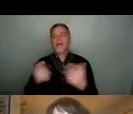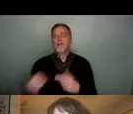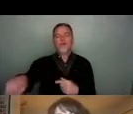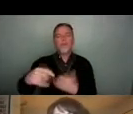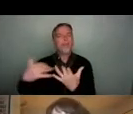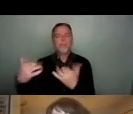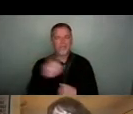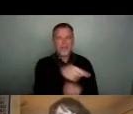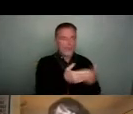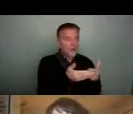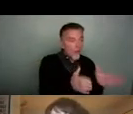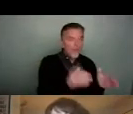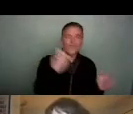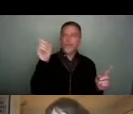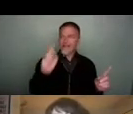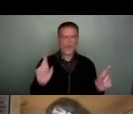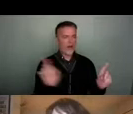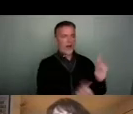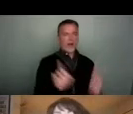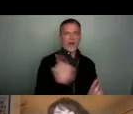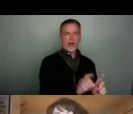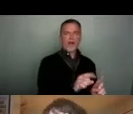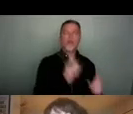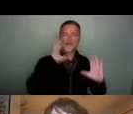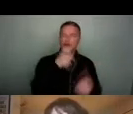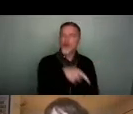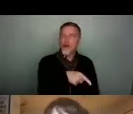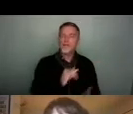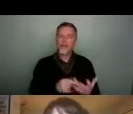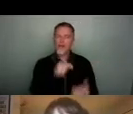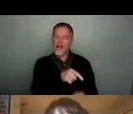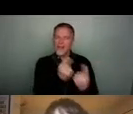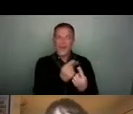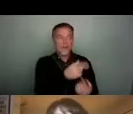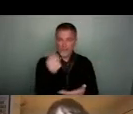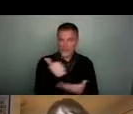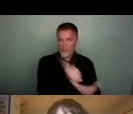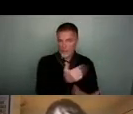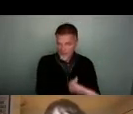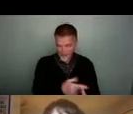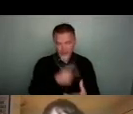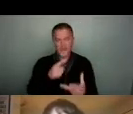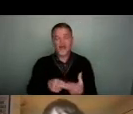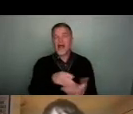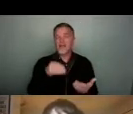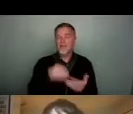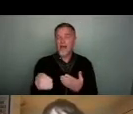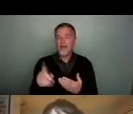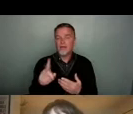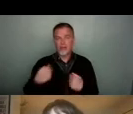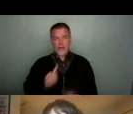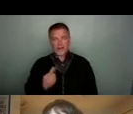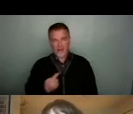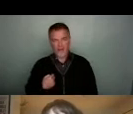even just to have people in the building was a concern. so that was the thing that we helped with. And then it paid for myself,